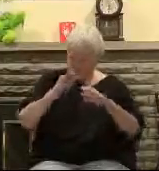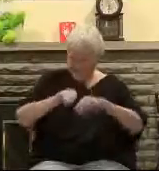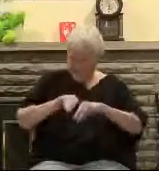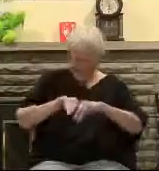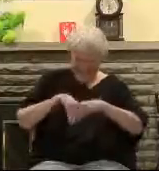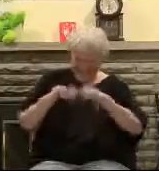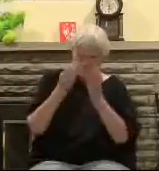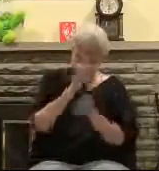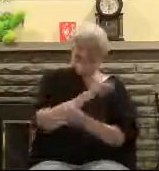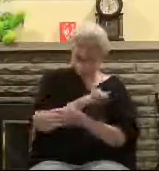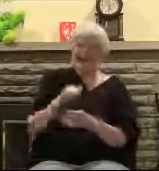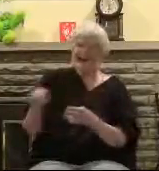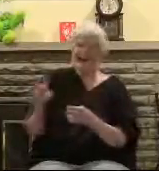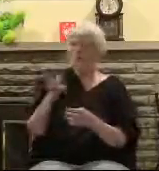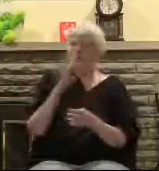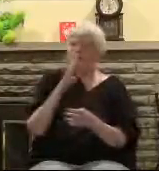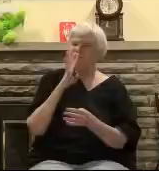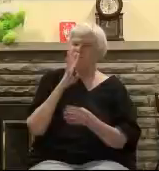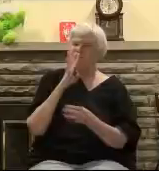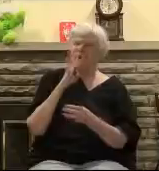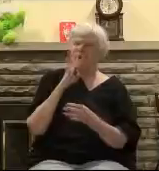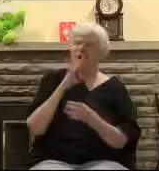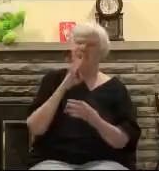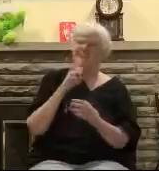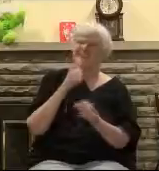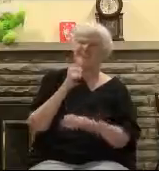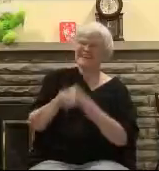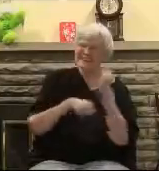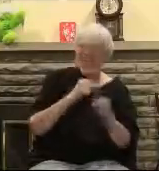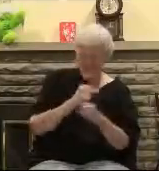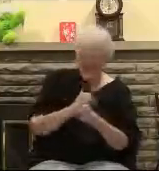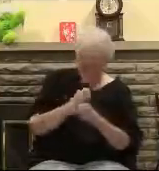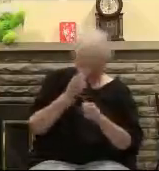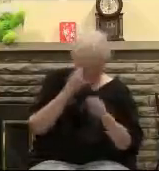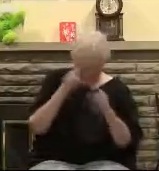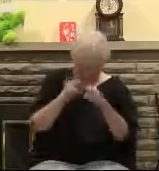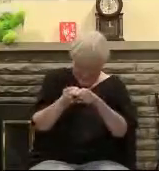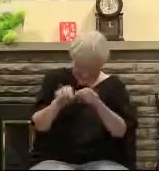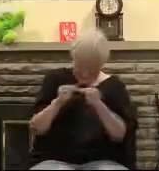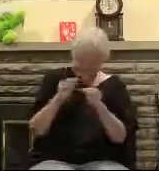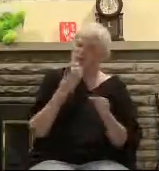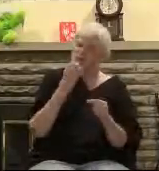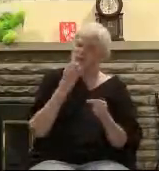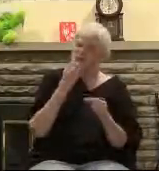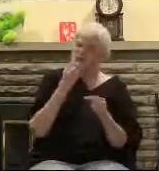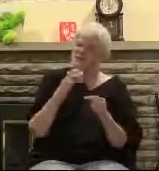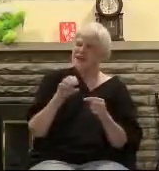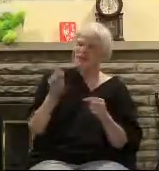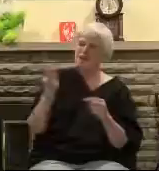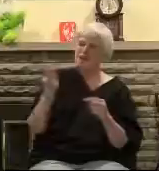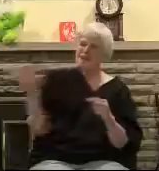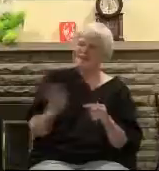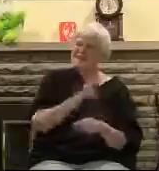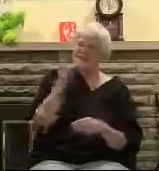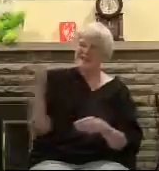in Jewish lunar solar calendar years So in Nisan 14 3790 according to Jewish calendar